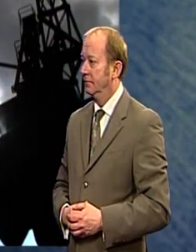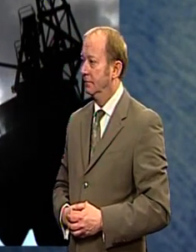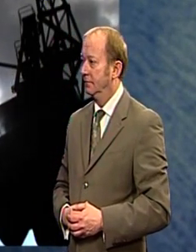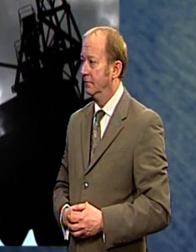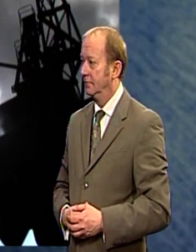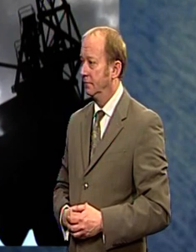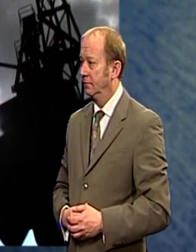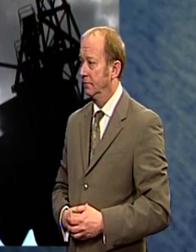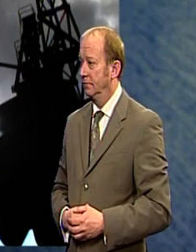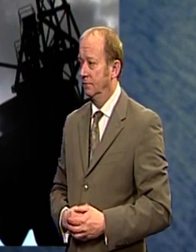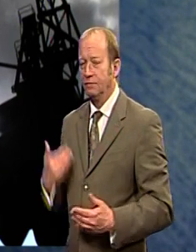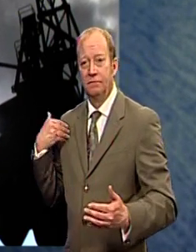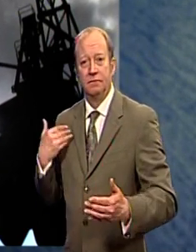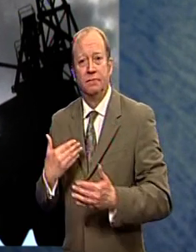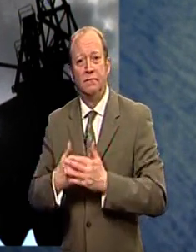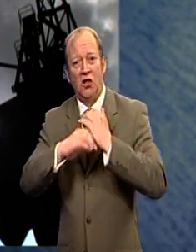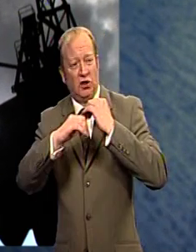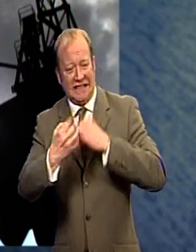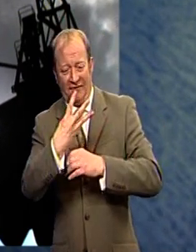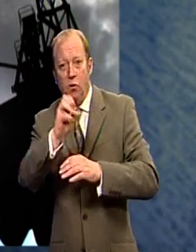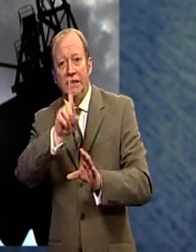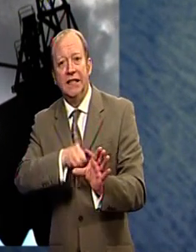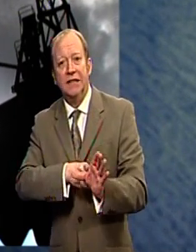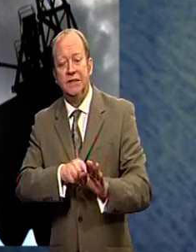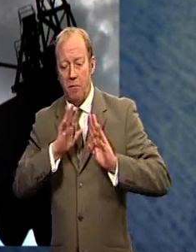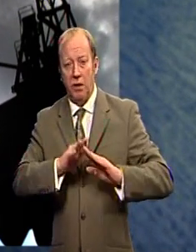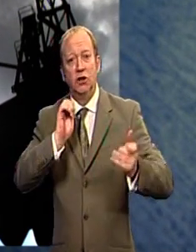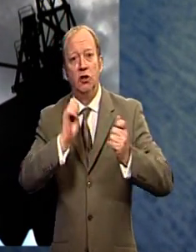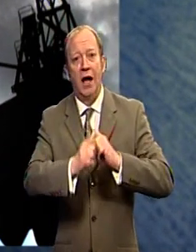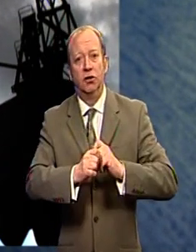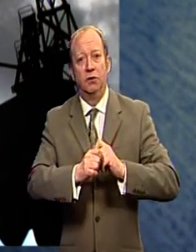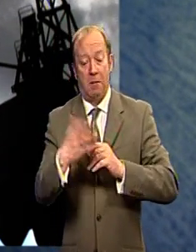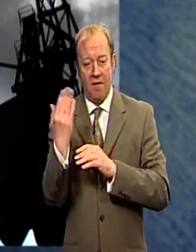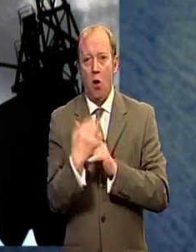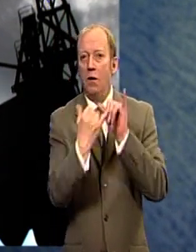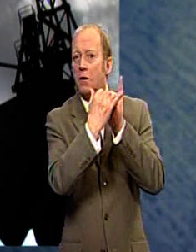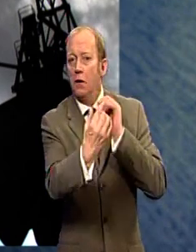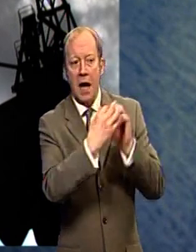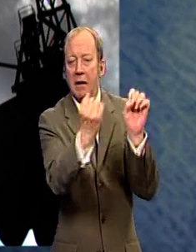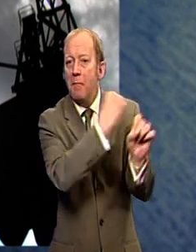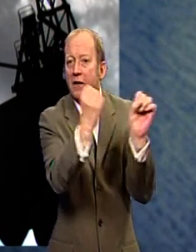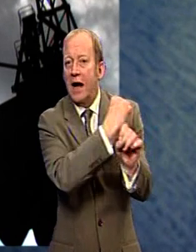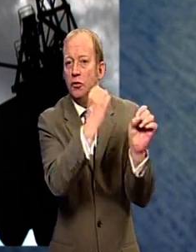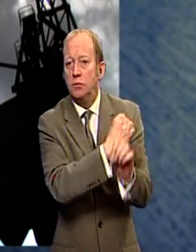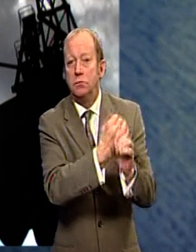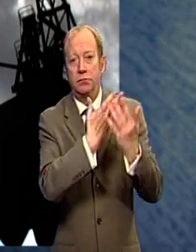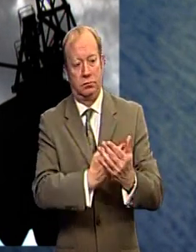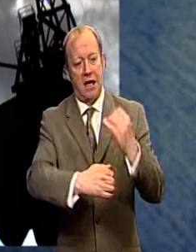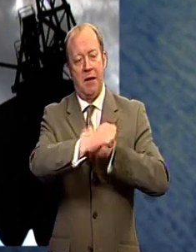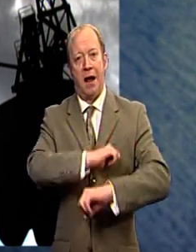Through four decades of containerisation, Britain changed from a nation of manufacturers to a nation of office workers.